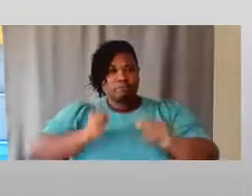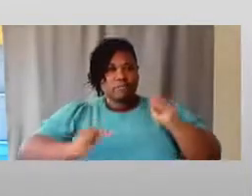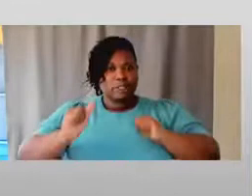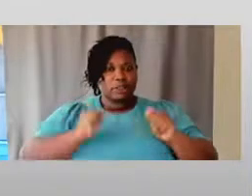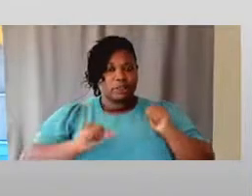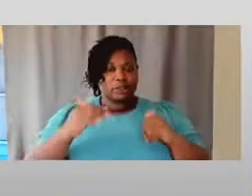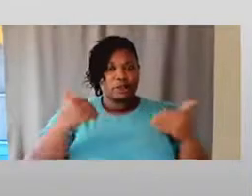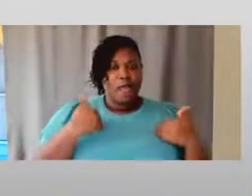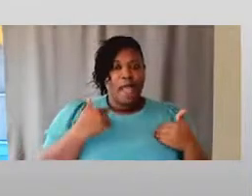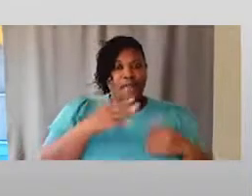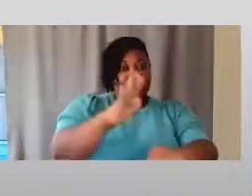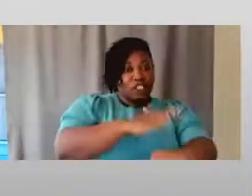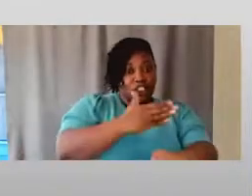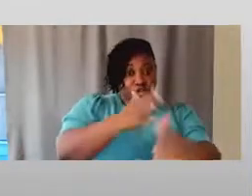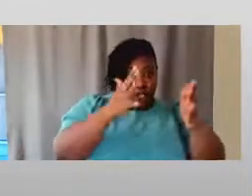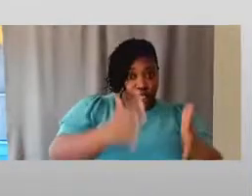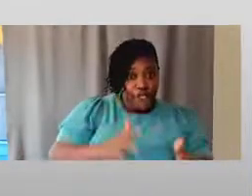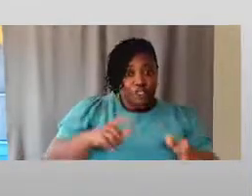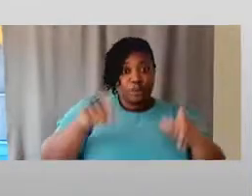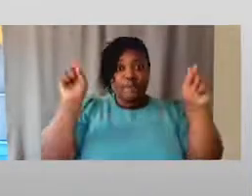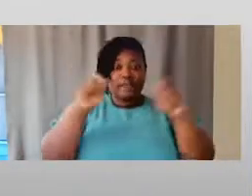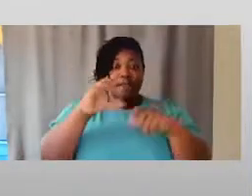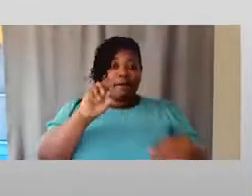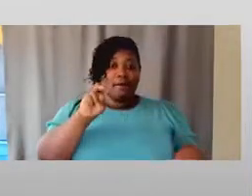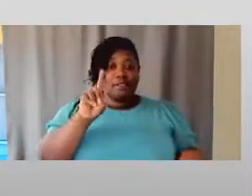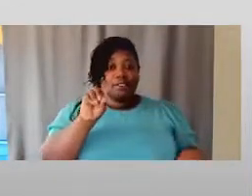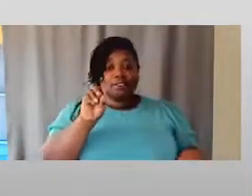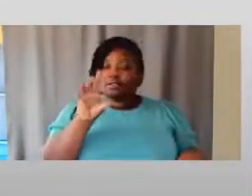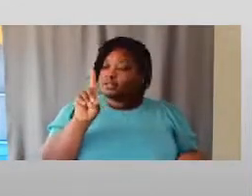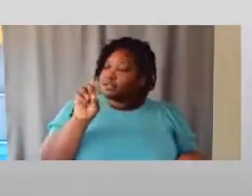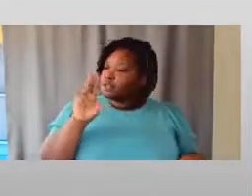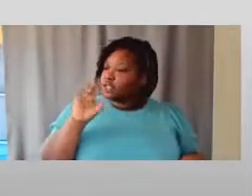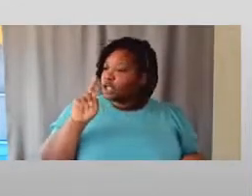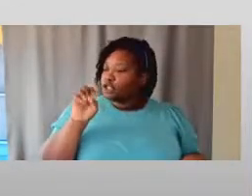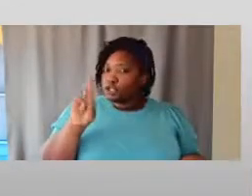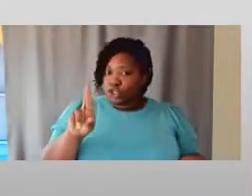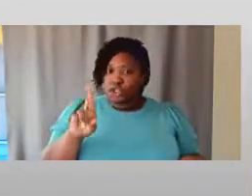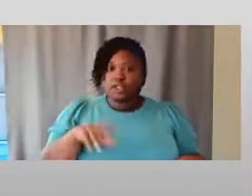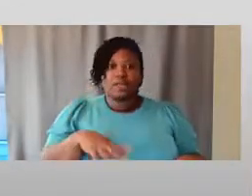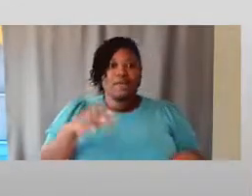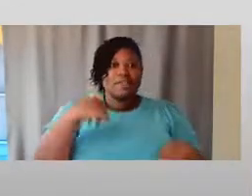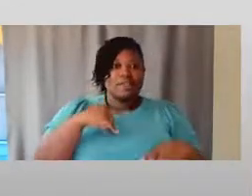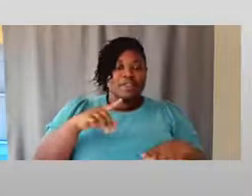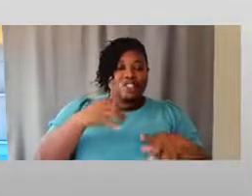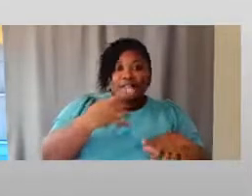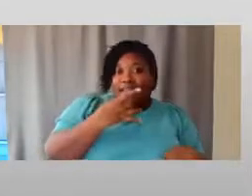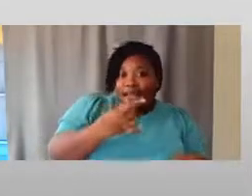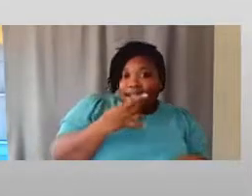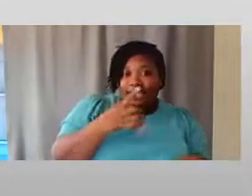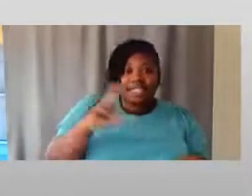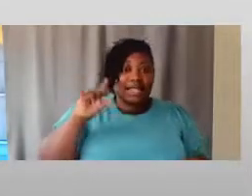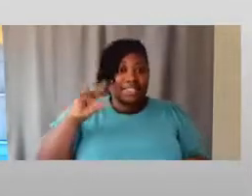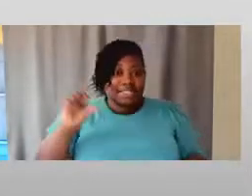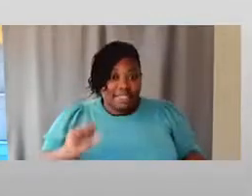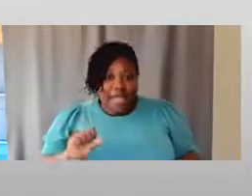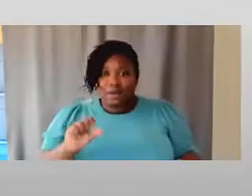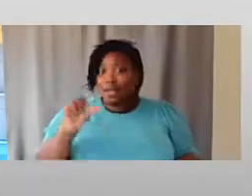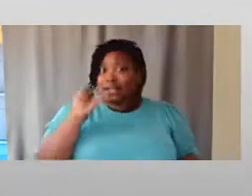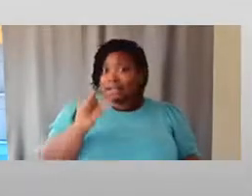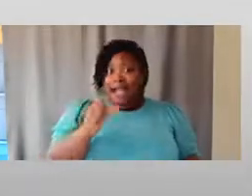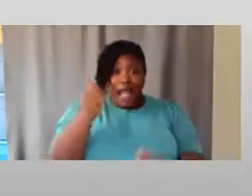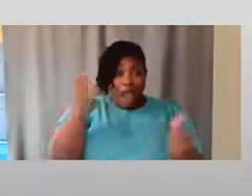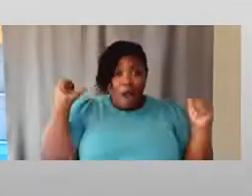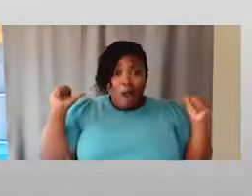There's a conductor. There's stage tech. There's lighting. There's sounds. Not everybody's on the stage. Not everybody enjoys being on stage.